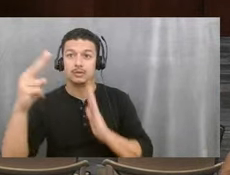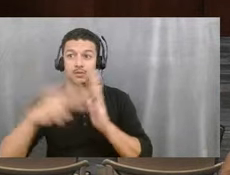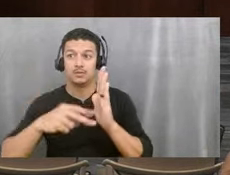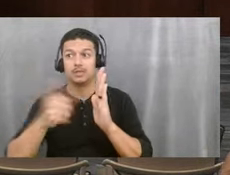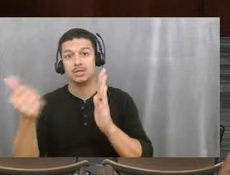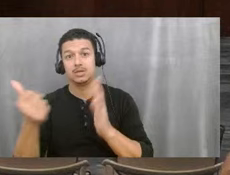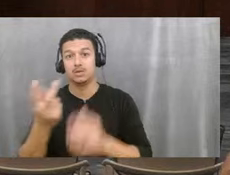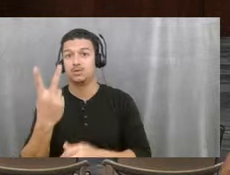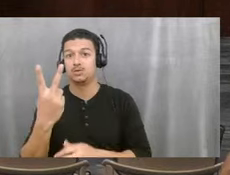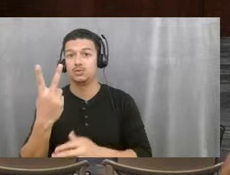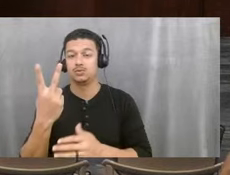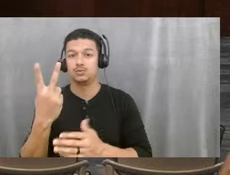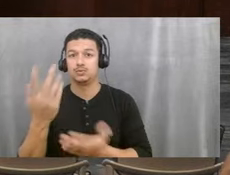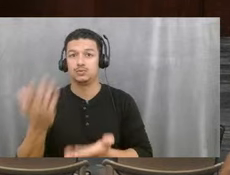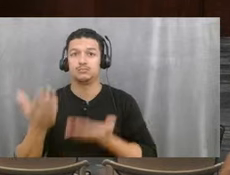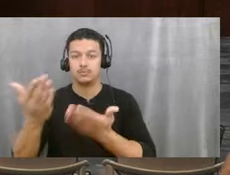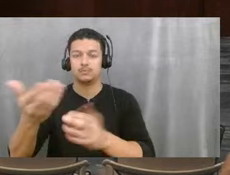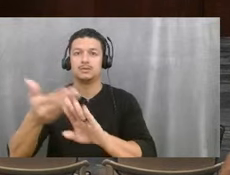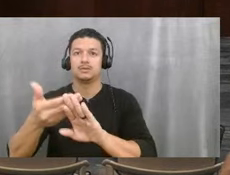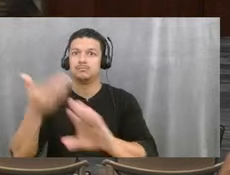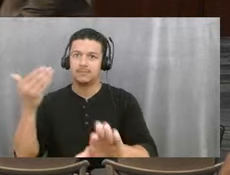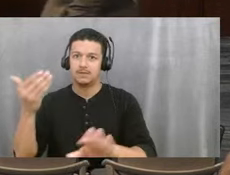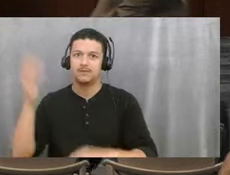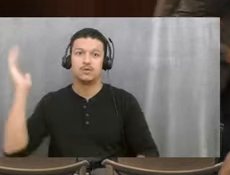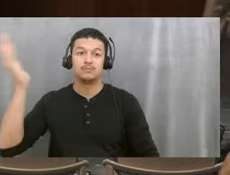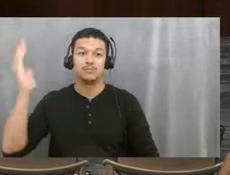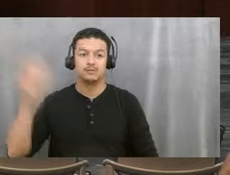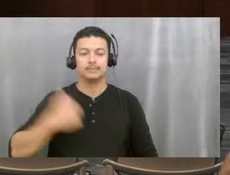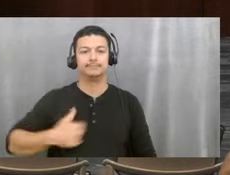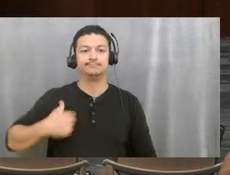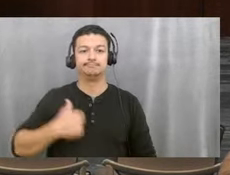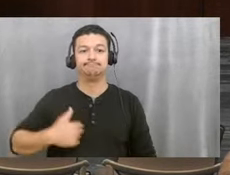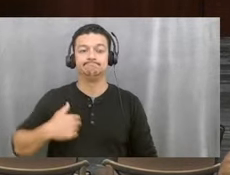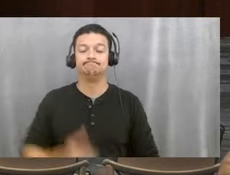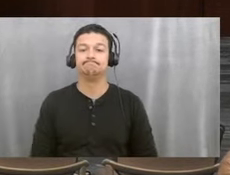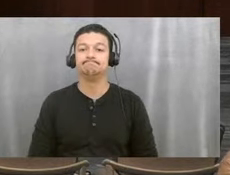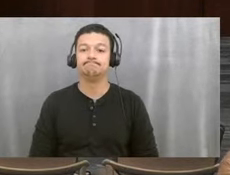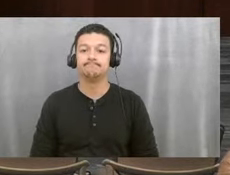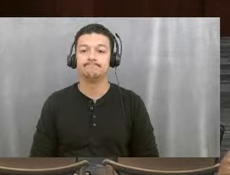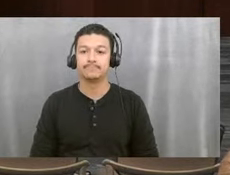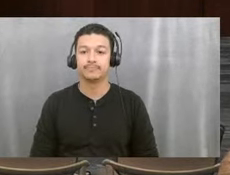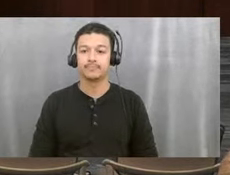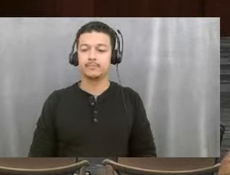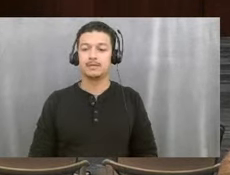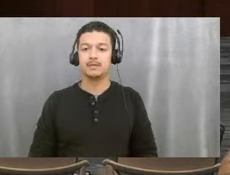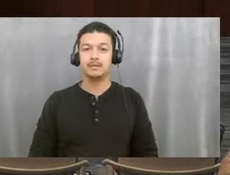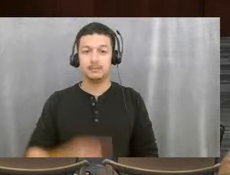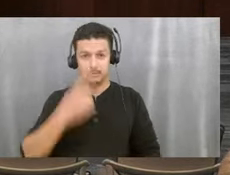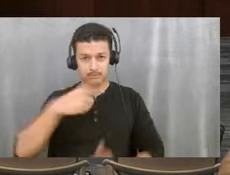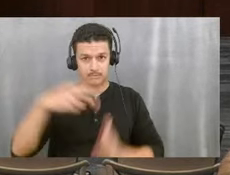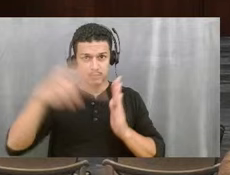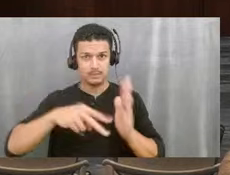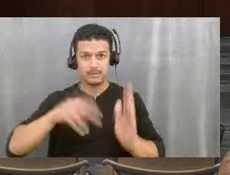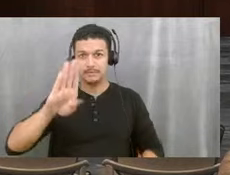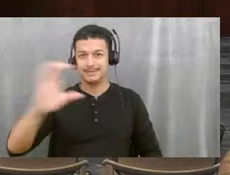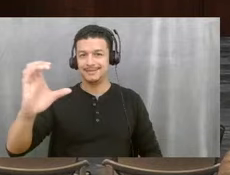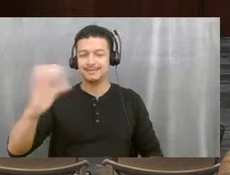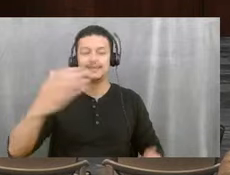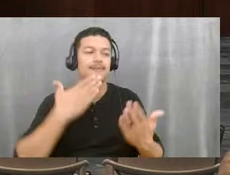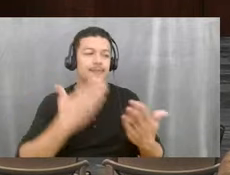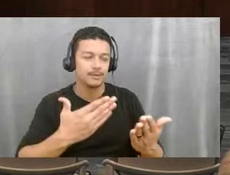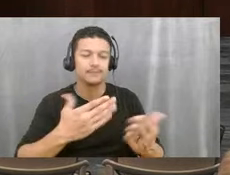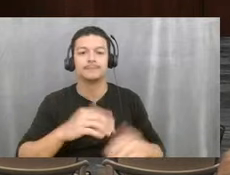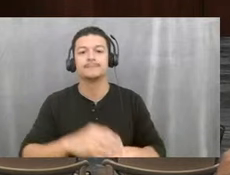record before your presentations. My apologies. All right. If could read B and C. Thank you. B,